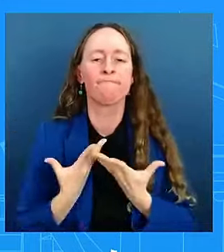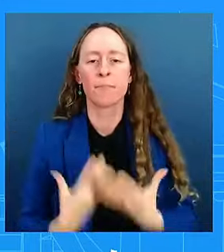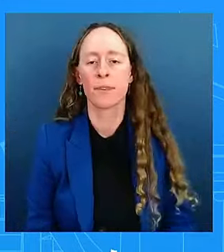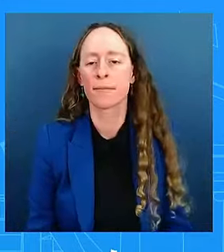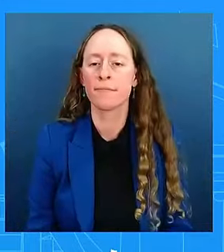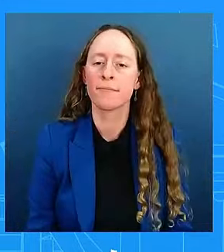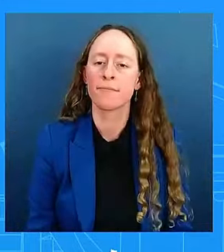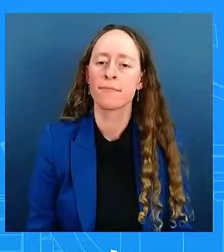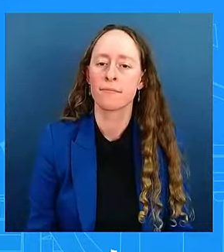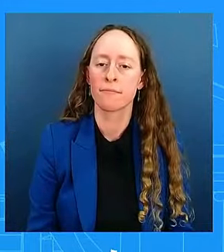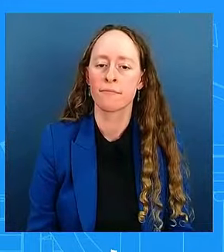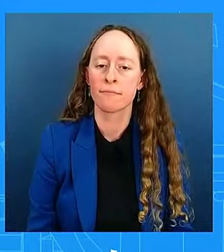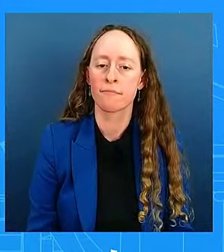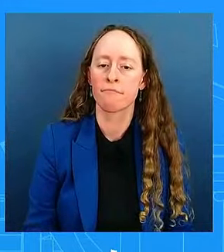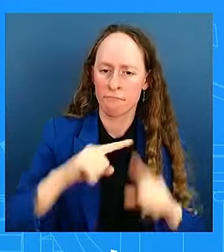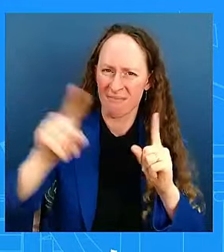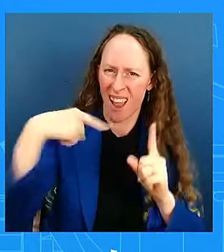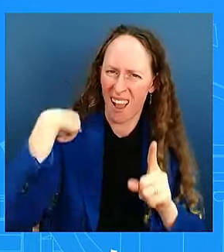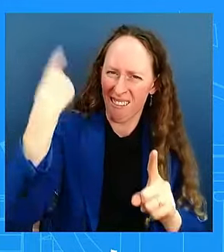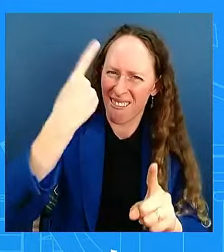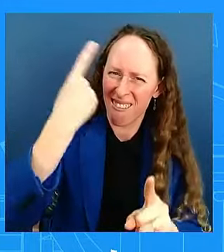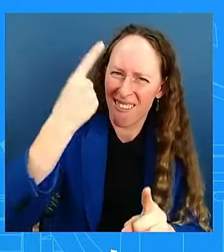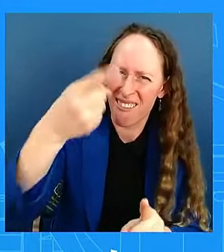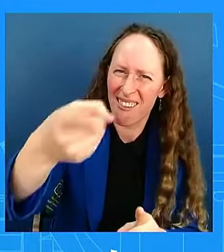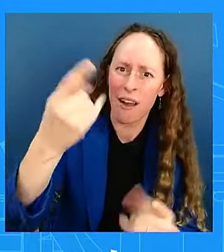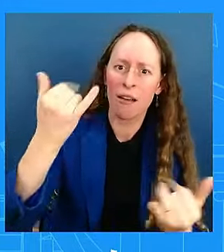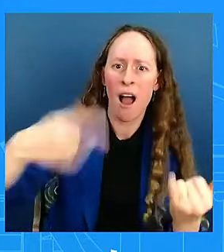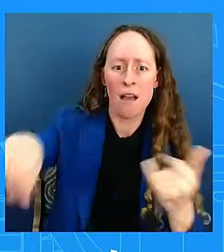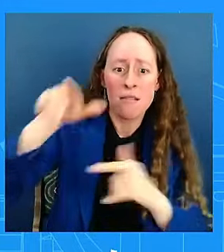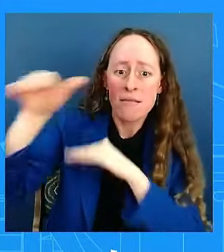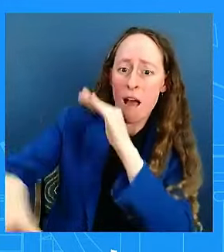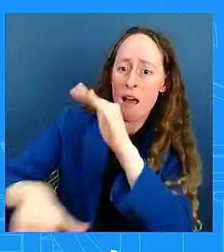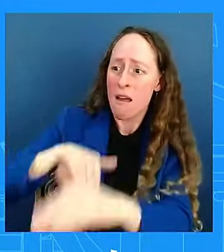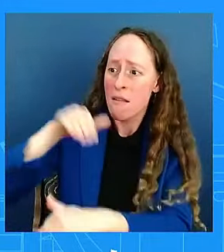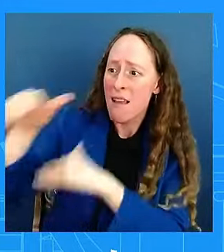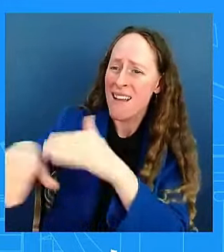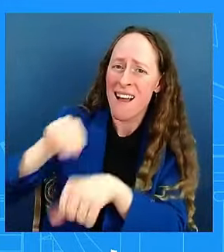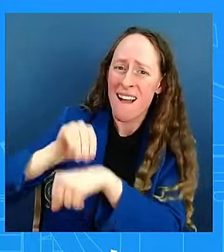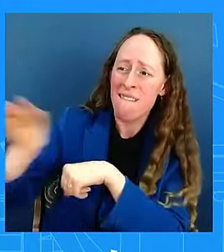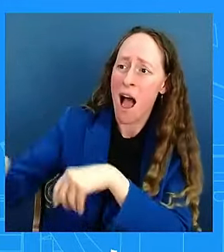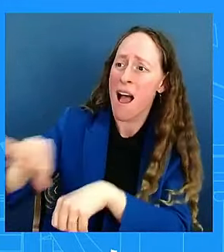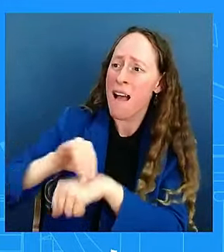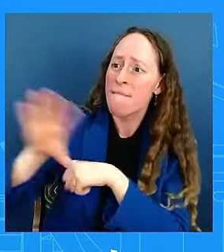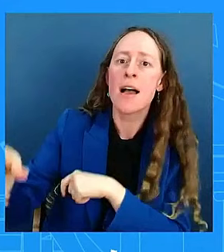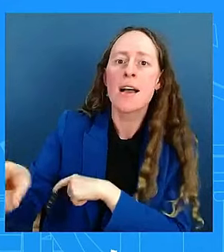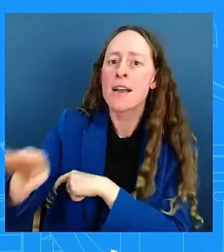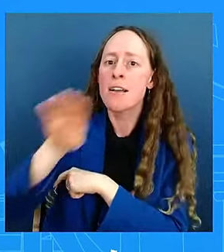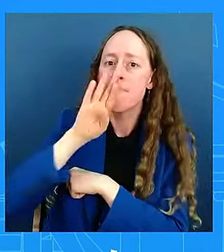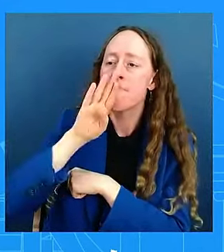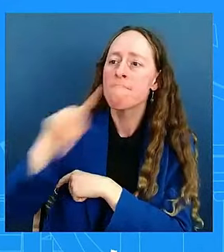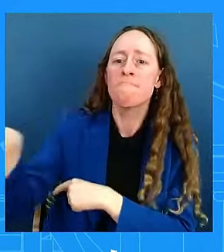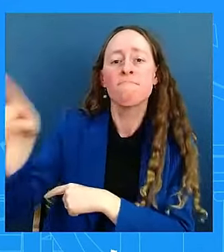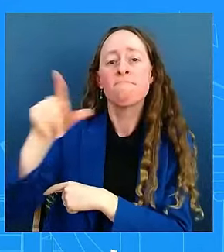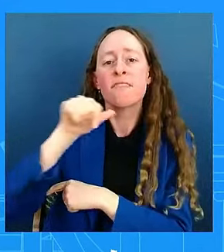administration's own advice. So do you believe that the Israelis are going to listen to the advice you're giving them?